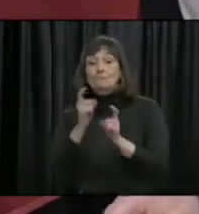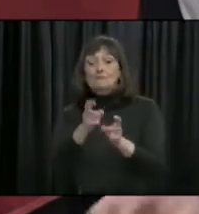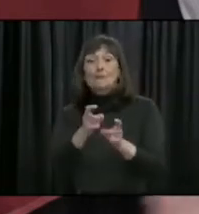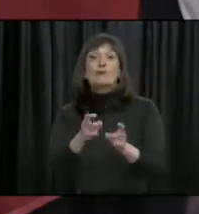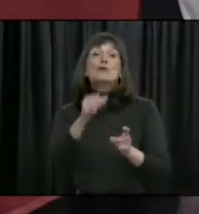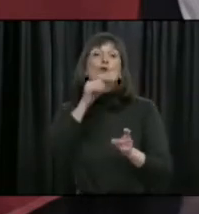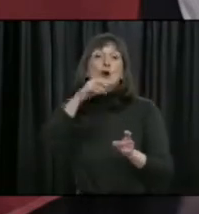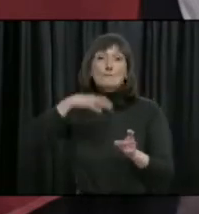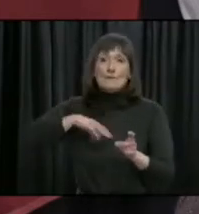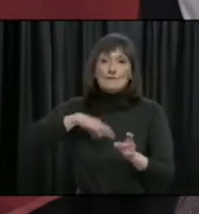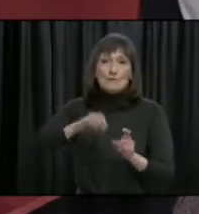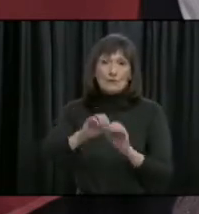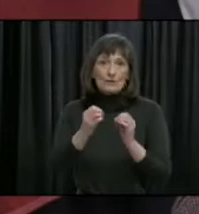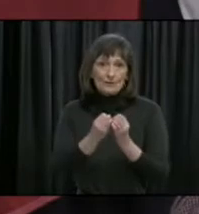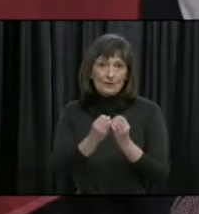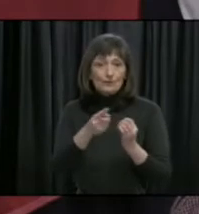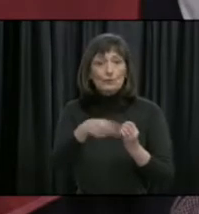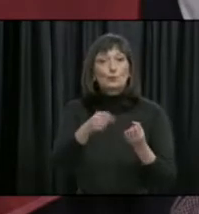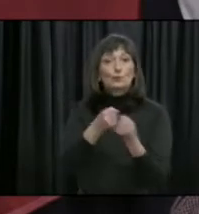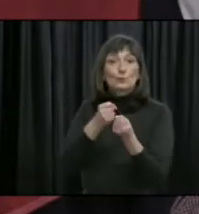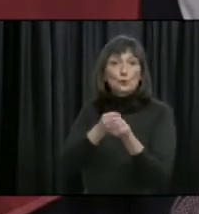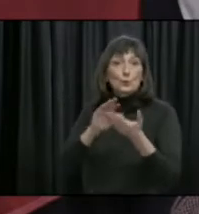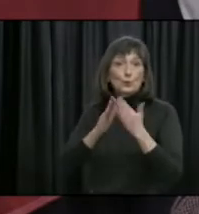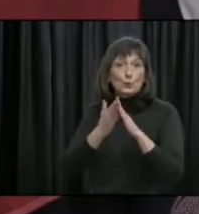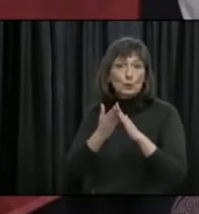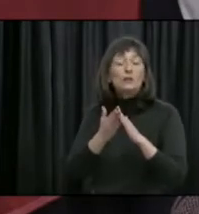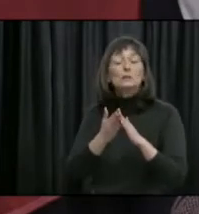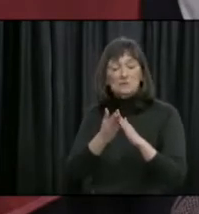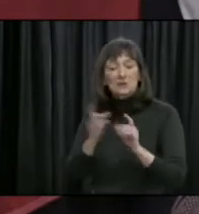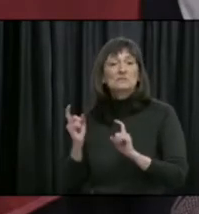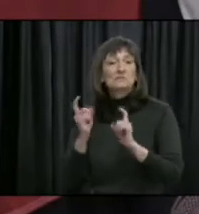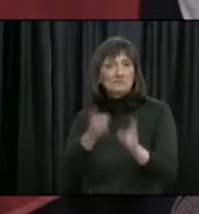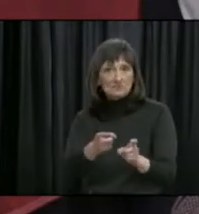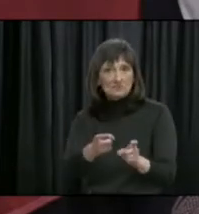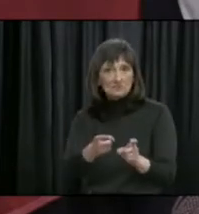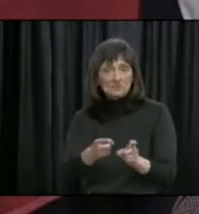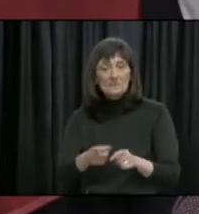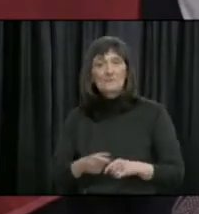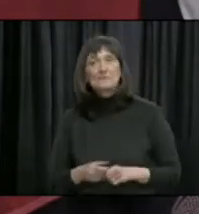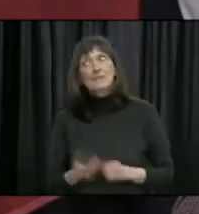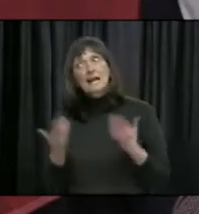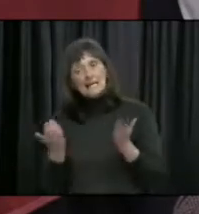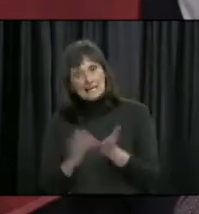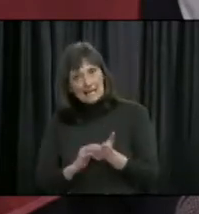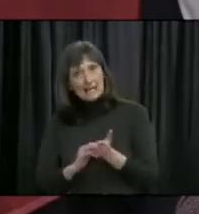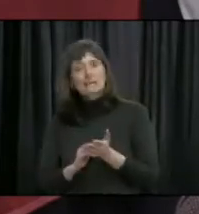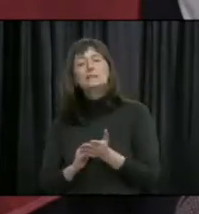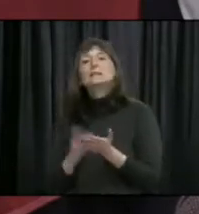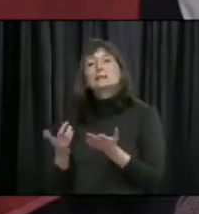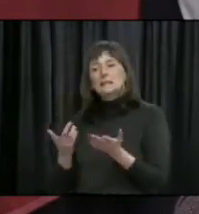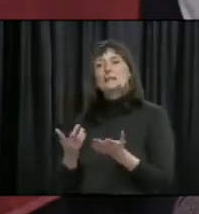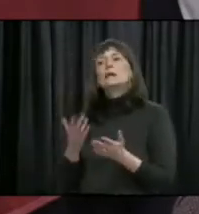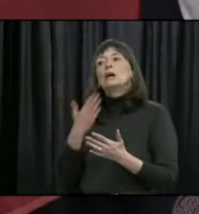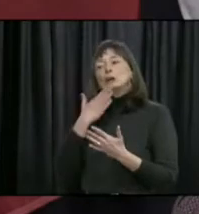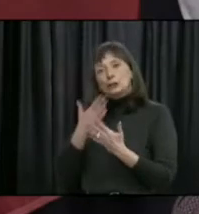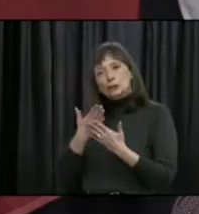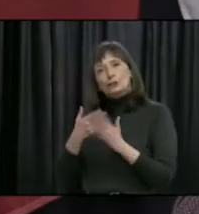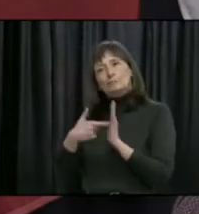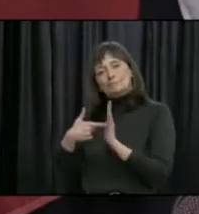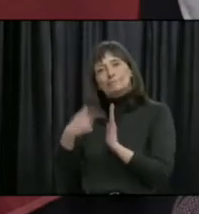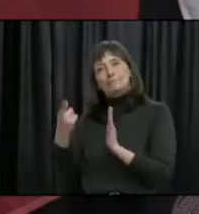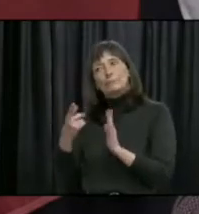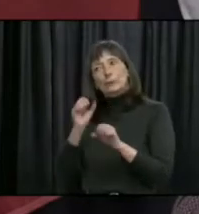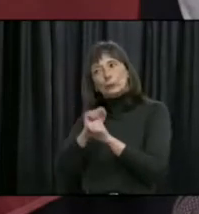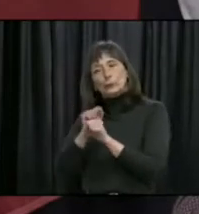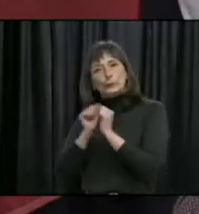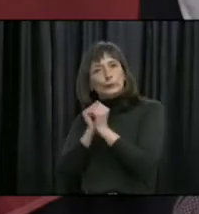will be supporting the most vulnerable in our communities. This is another great example of what community is and what it means to work